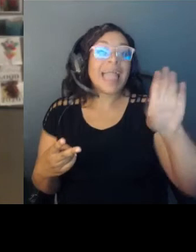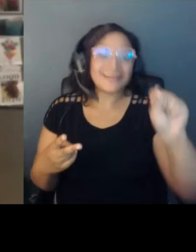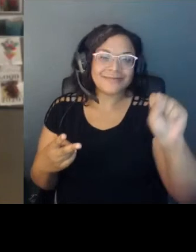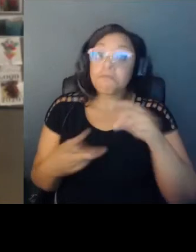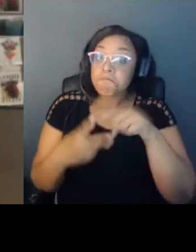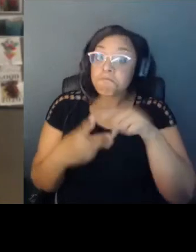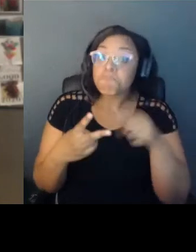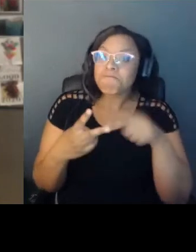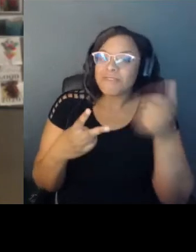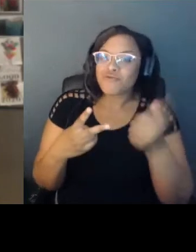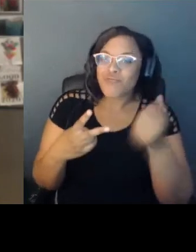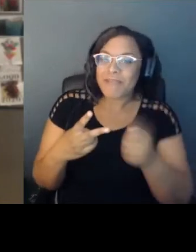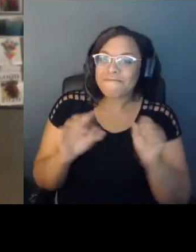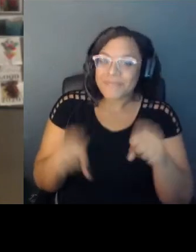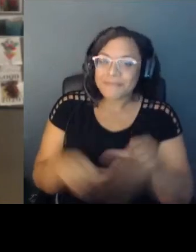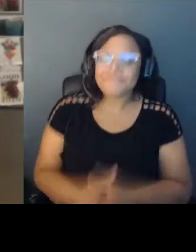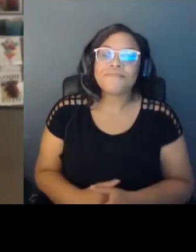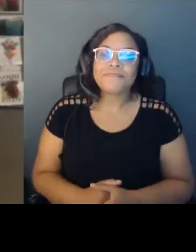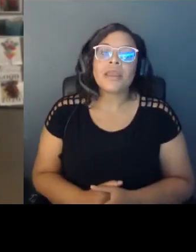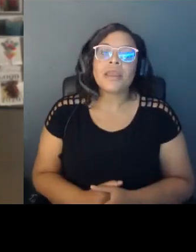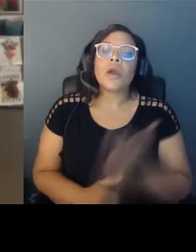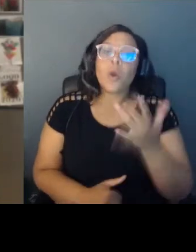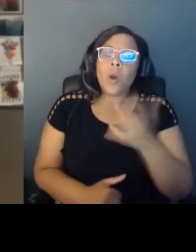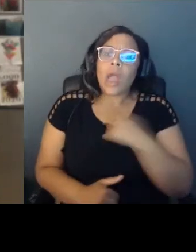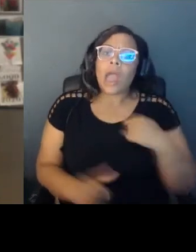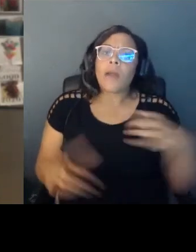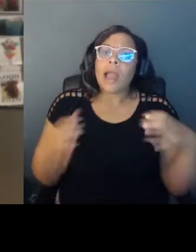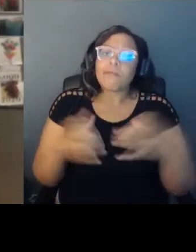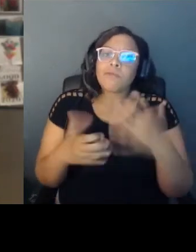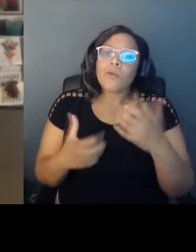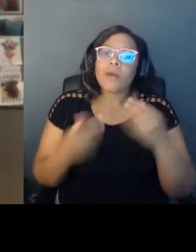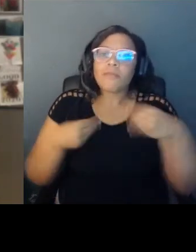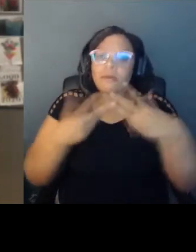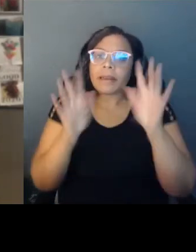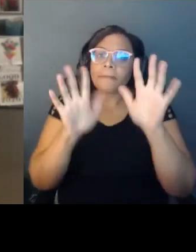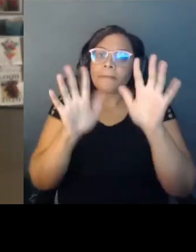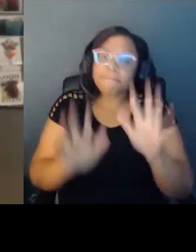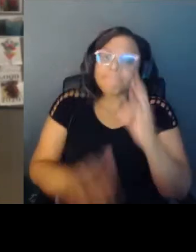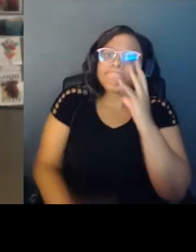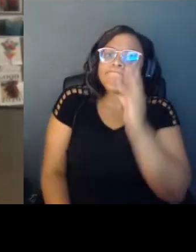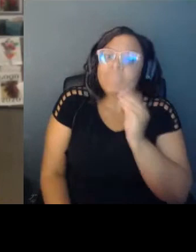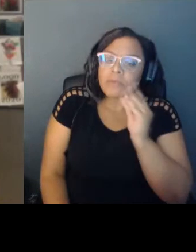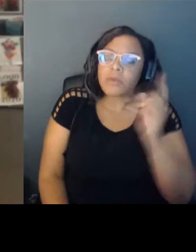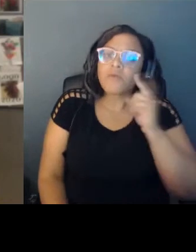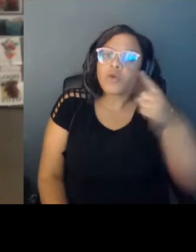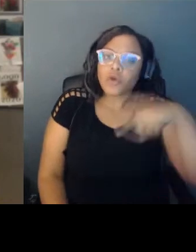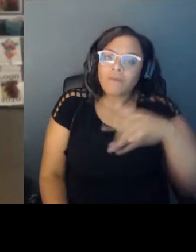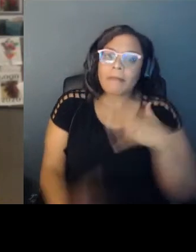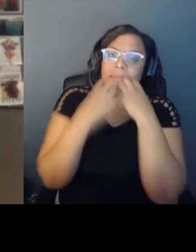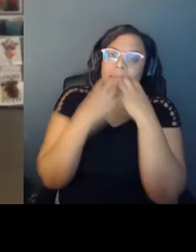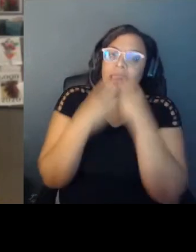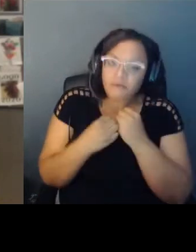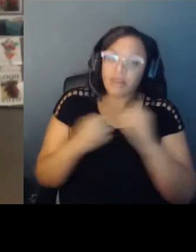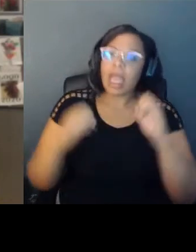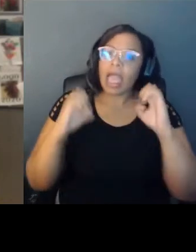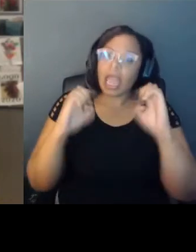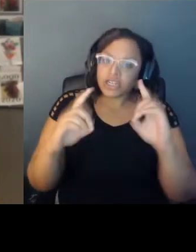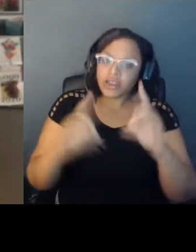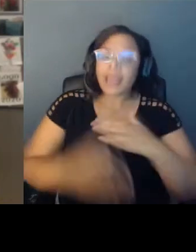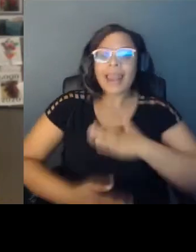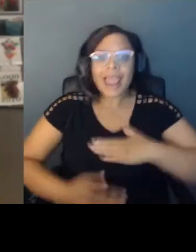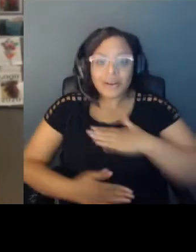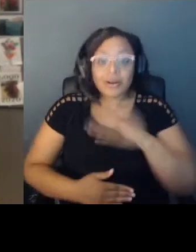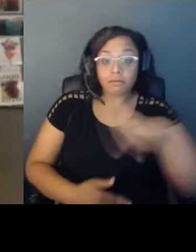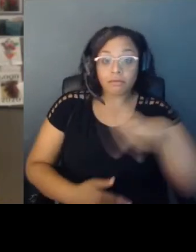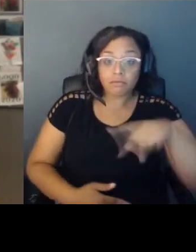experiences to our audiences and communities to educate, entertain, and inspire. Through our public programs, we hope to